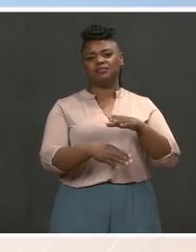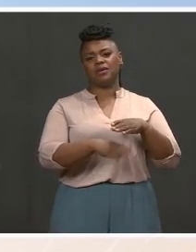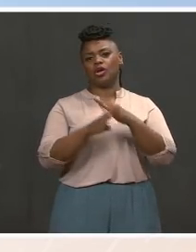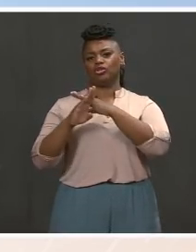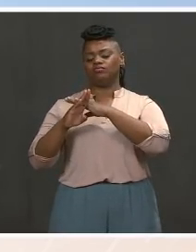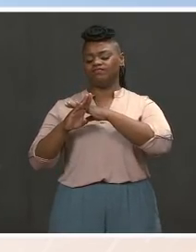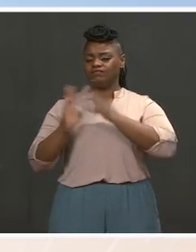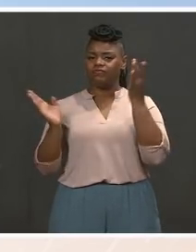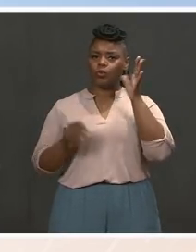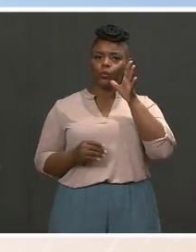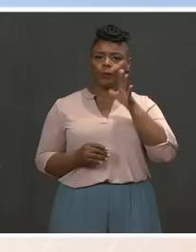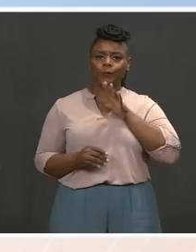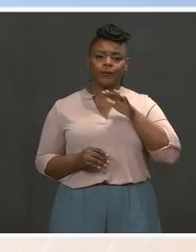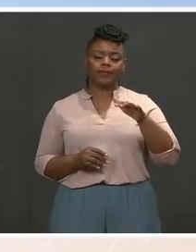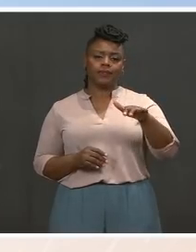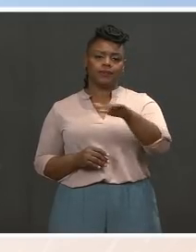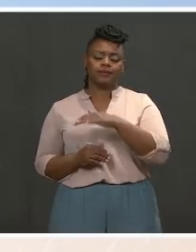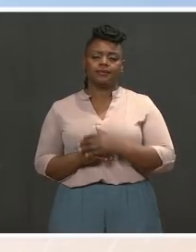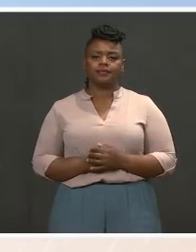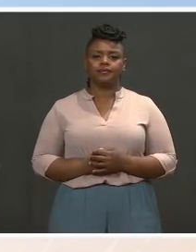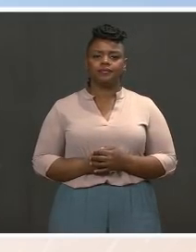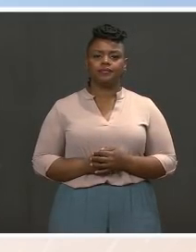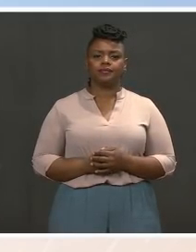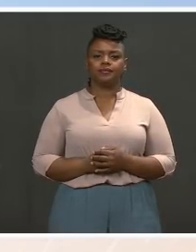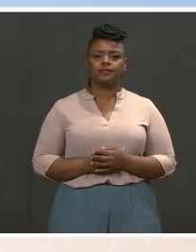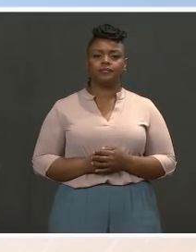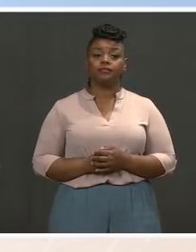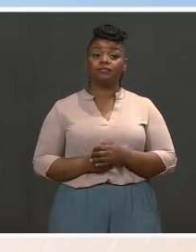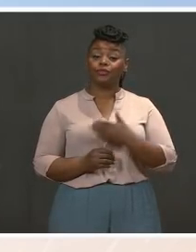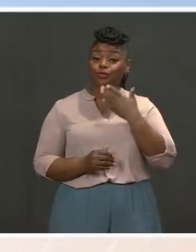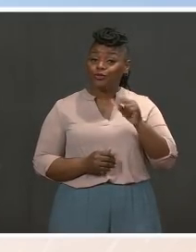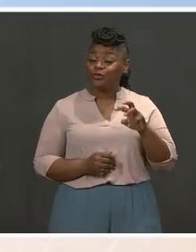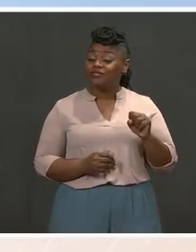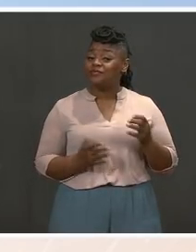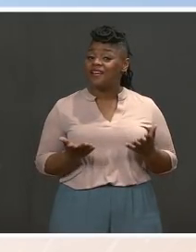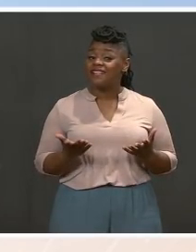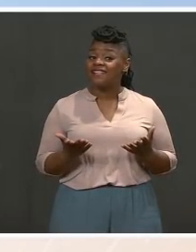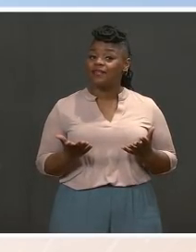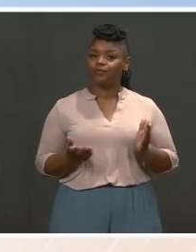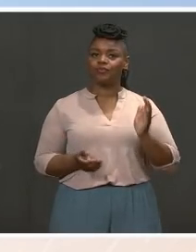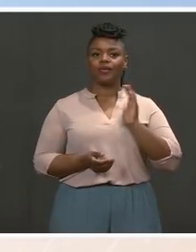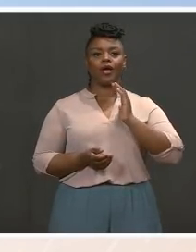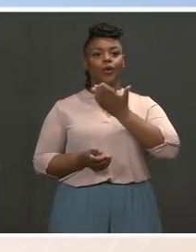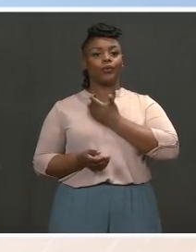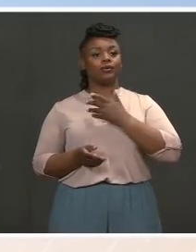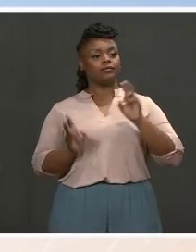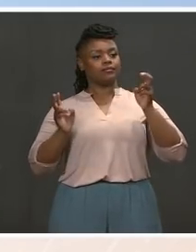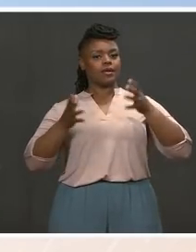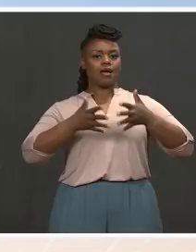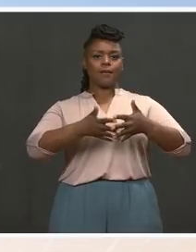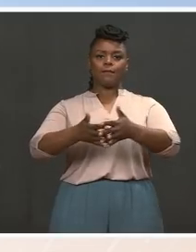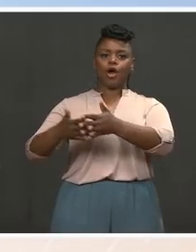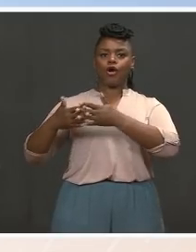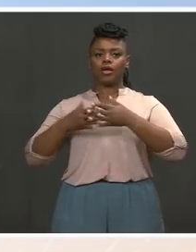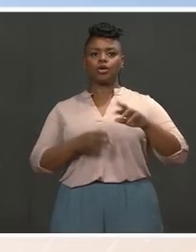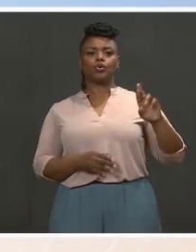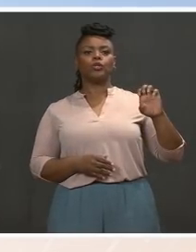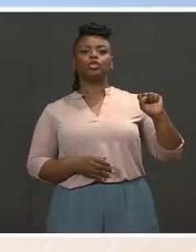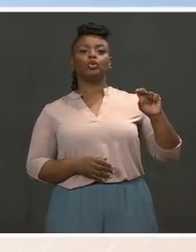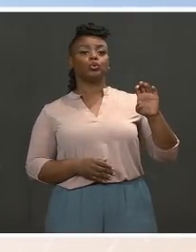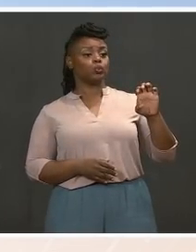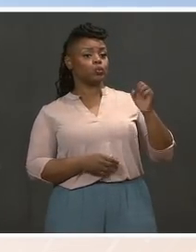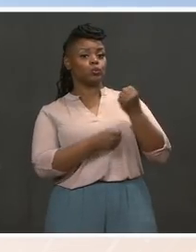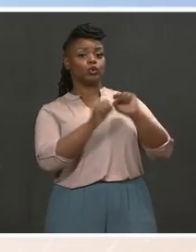So here's the good news. The American Rescue Plan will change the course of the pandemic and deliver immediate